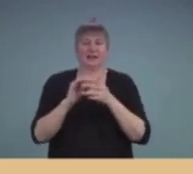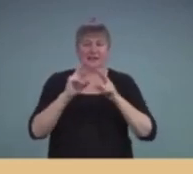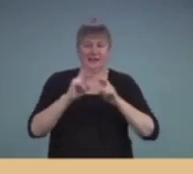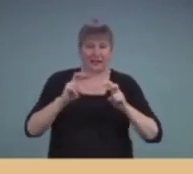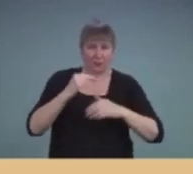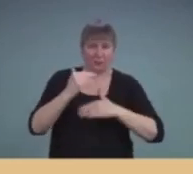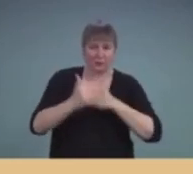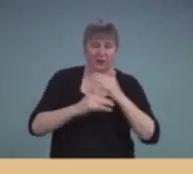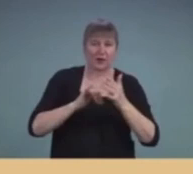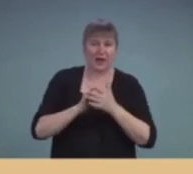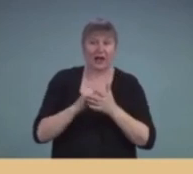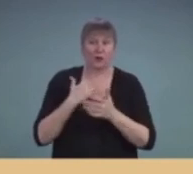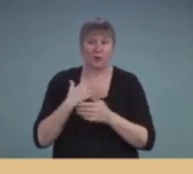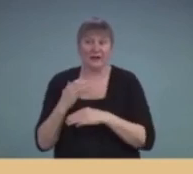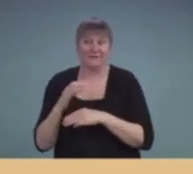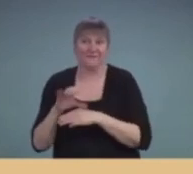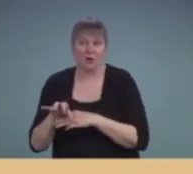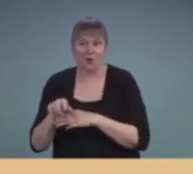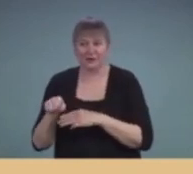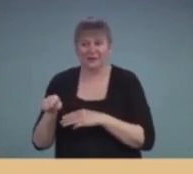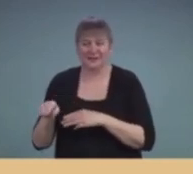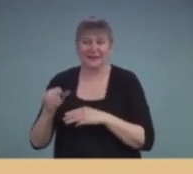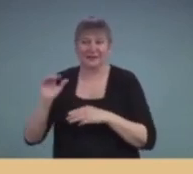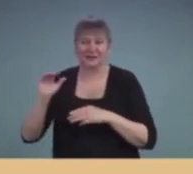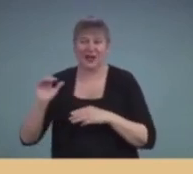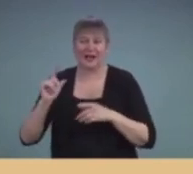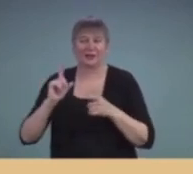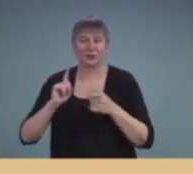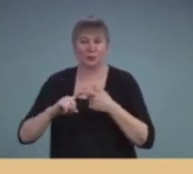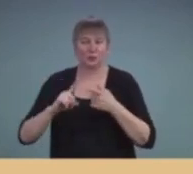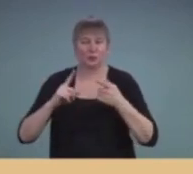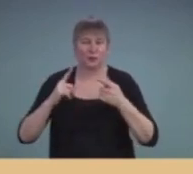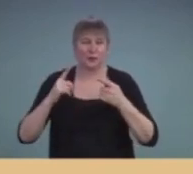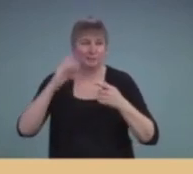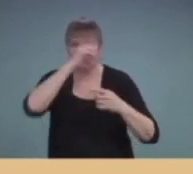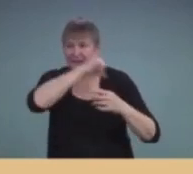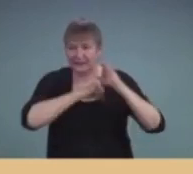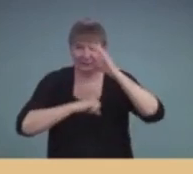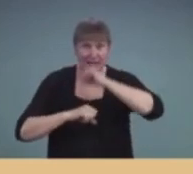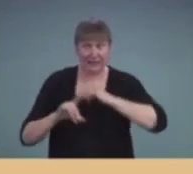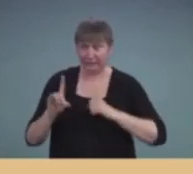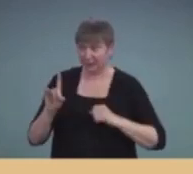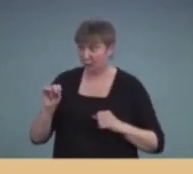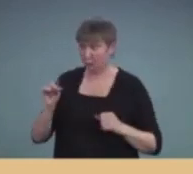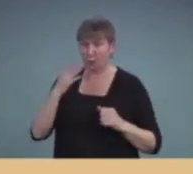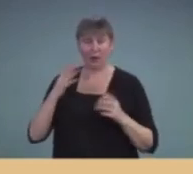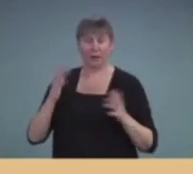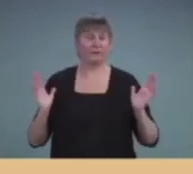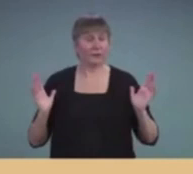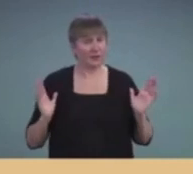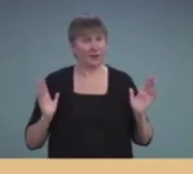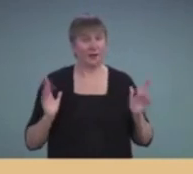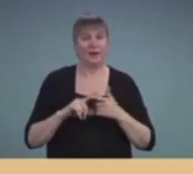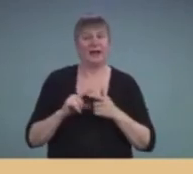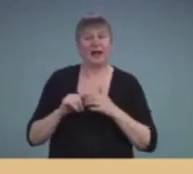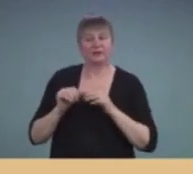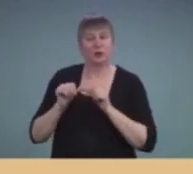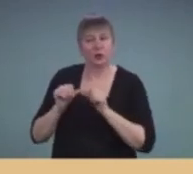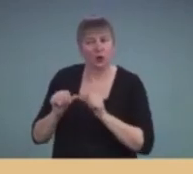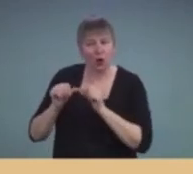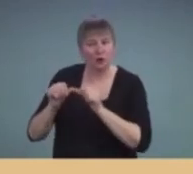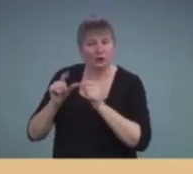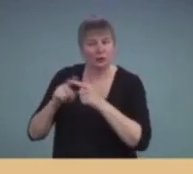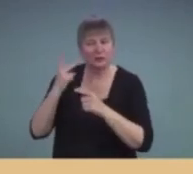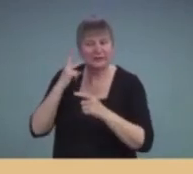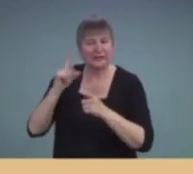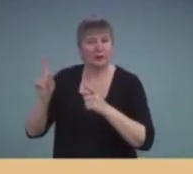force the child to break down if they're going to break down. If they do well, then, you know, that's another issue. I think the idea of processing